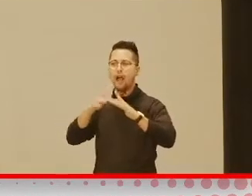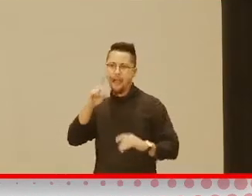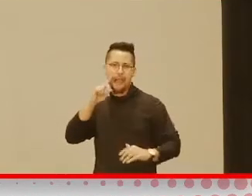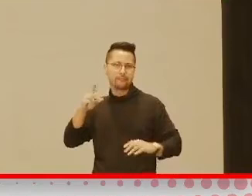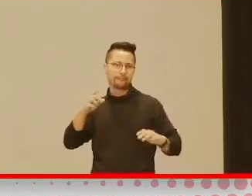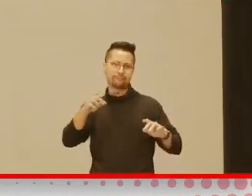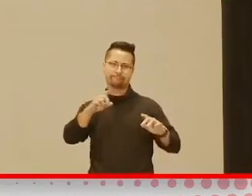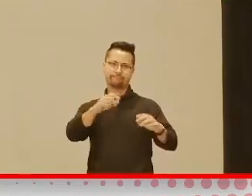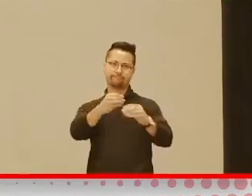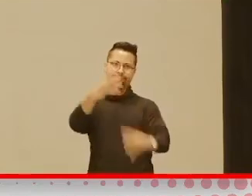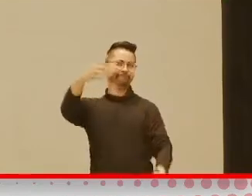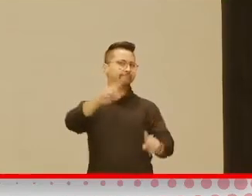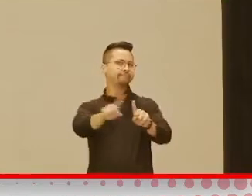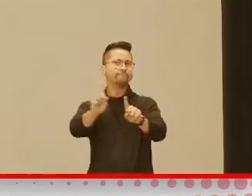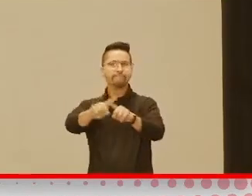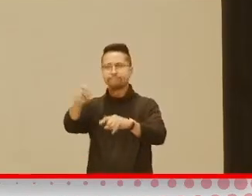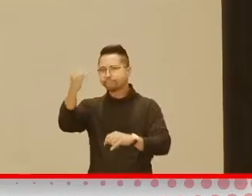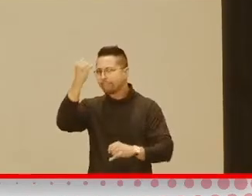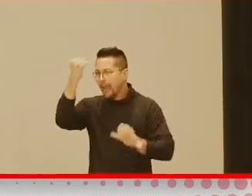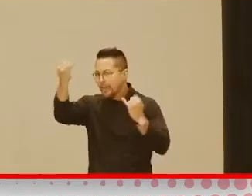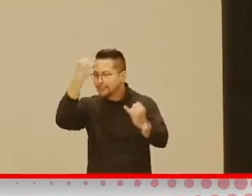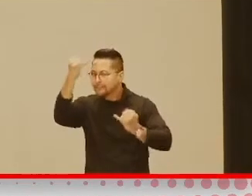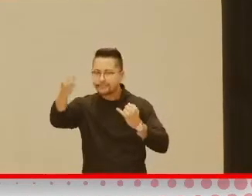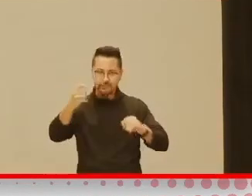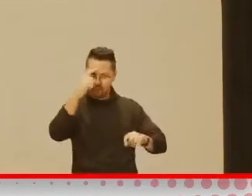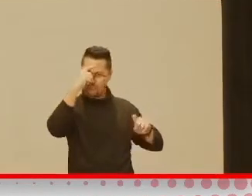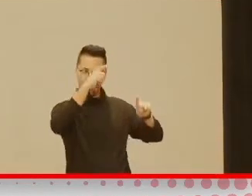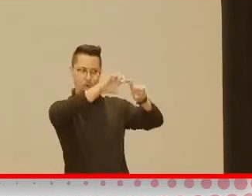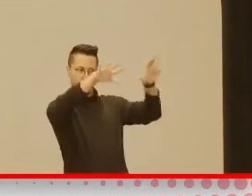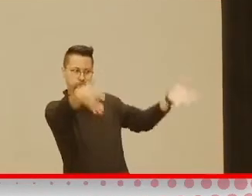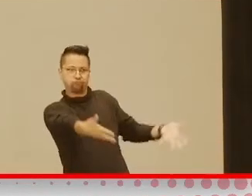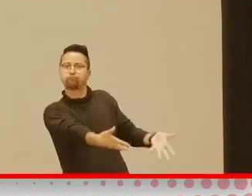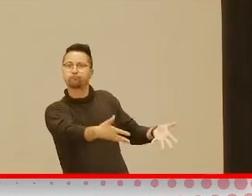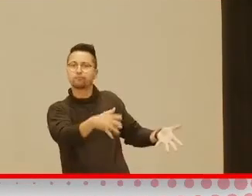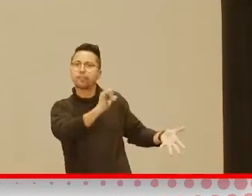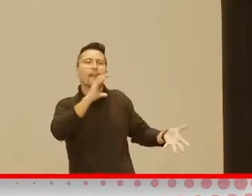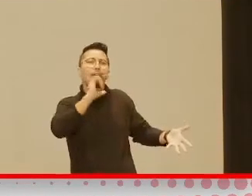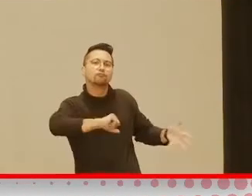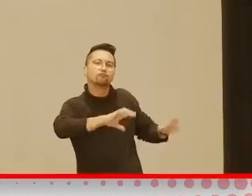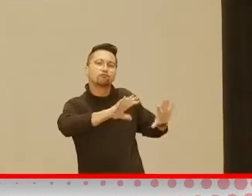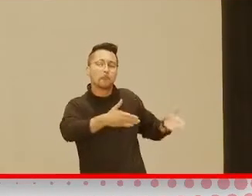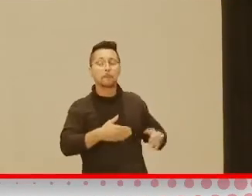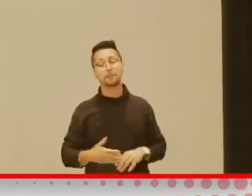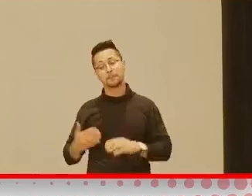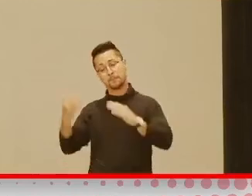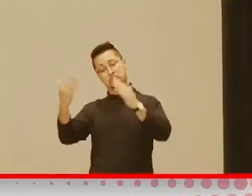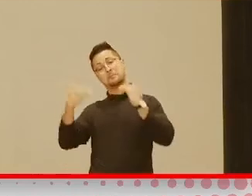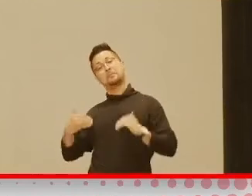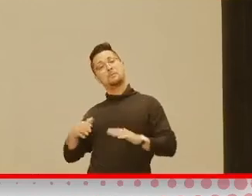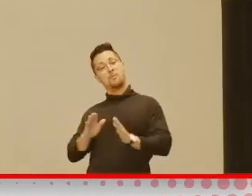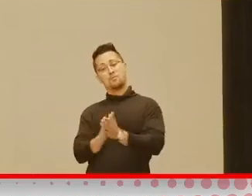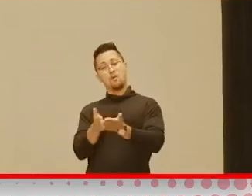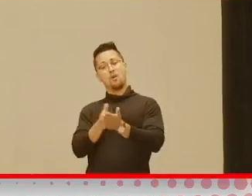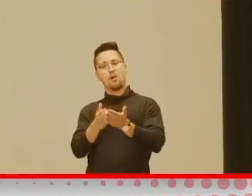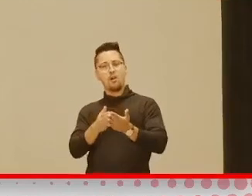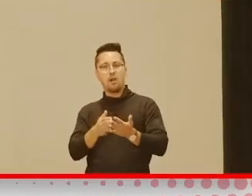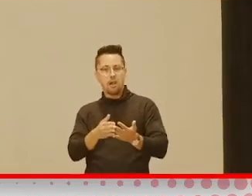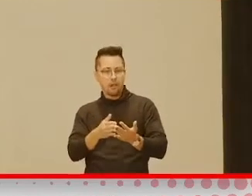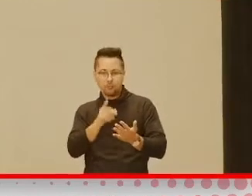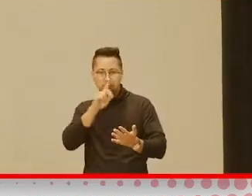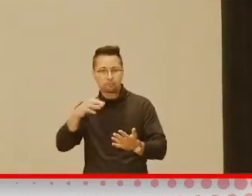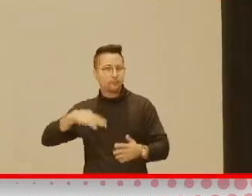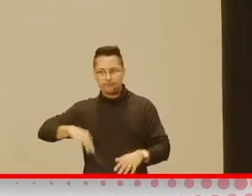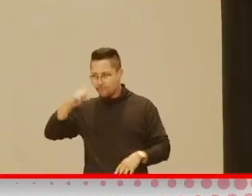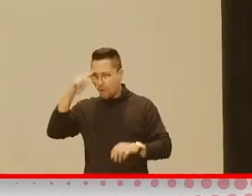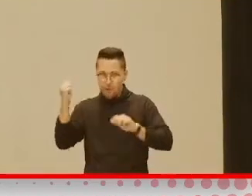for this age group. Books are great for, of course, every child, but